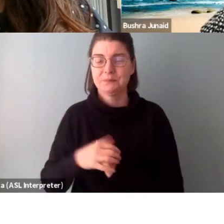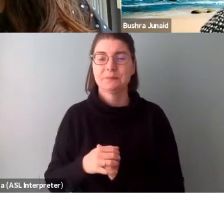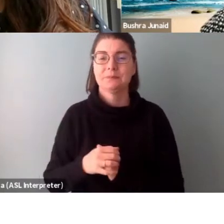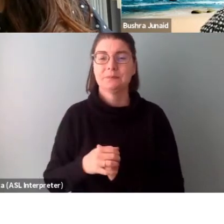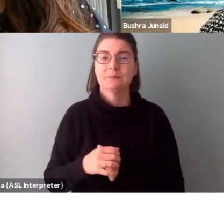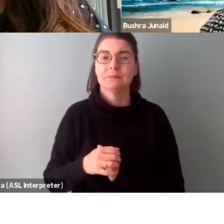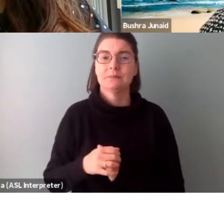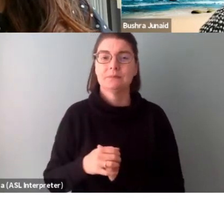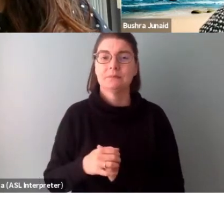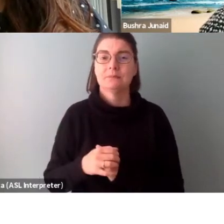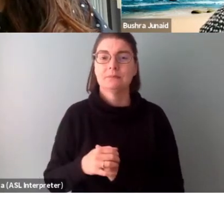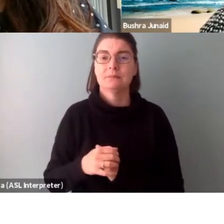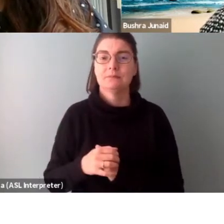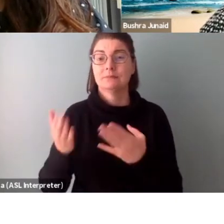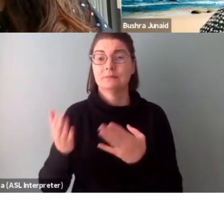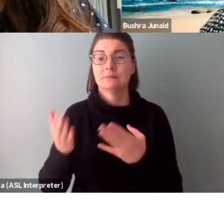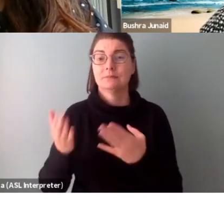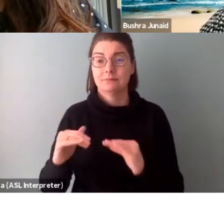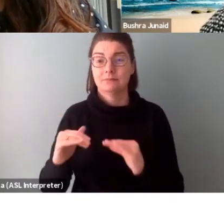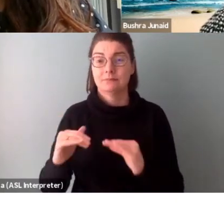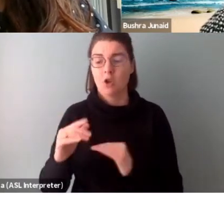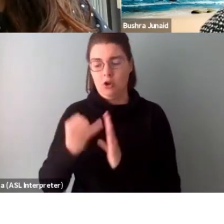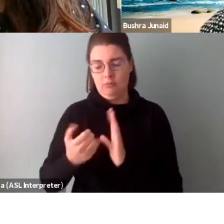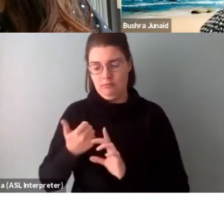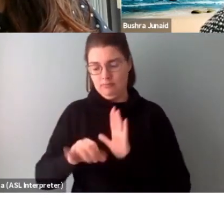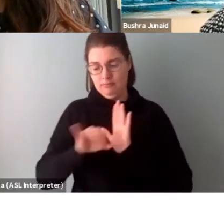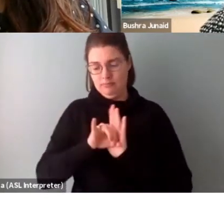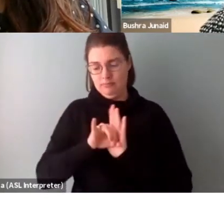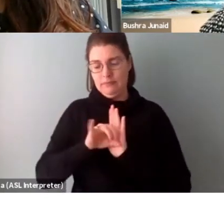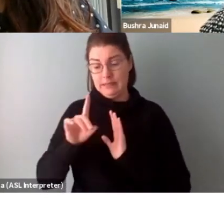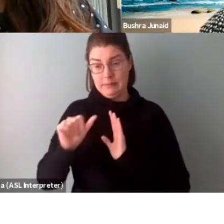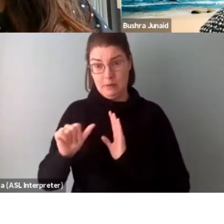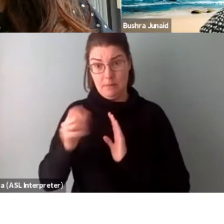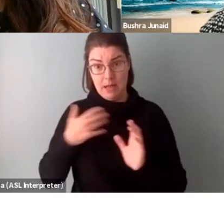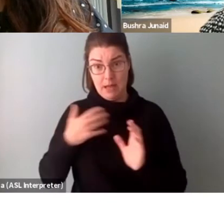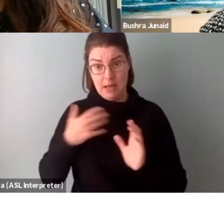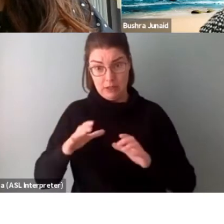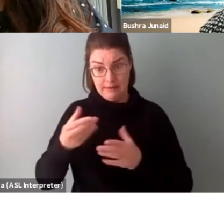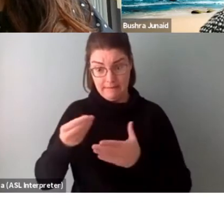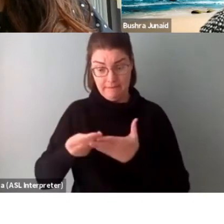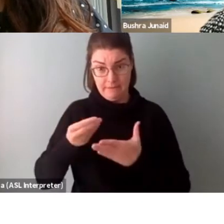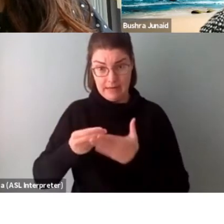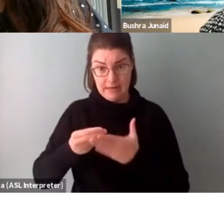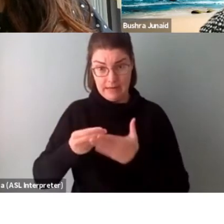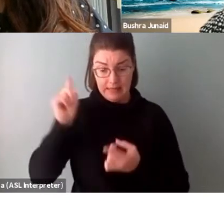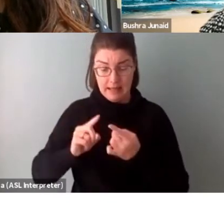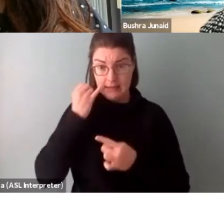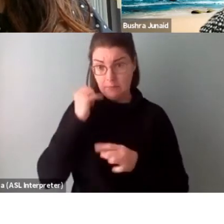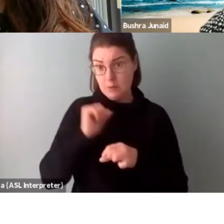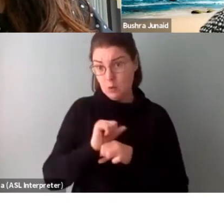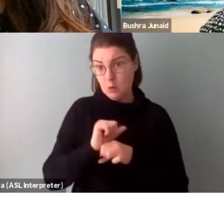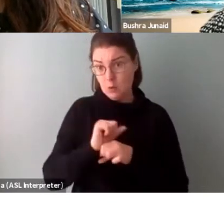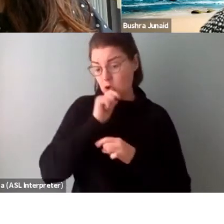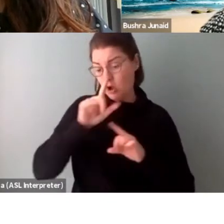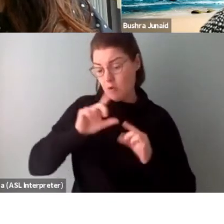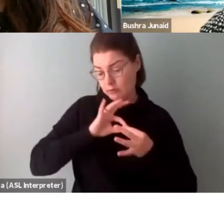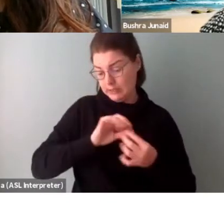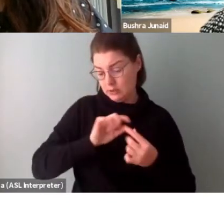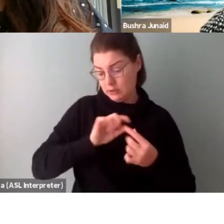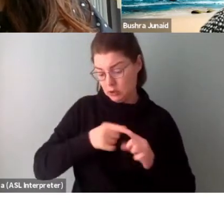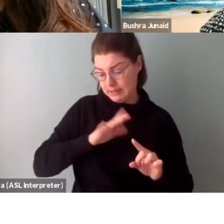All right. As an artist with a disability, are my chances of being funded lessened if my work is not about my disability?